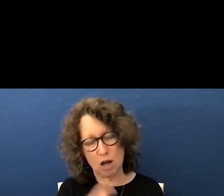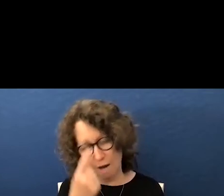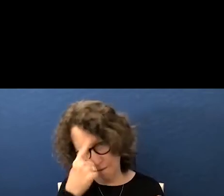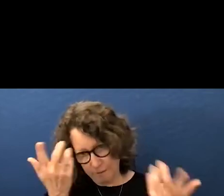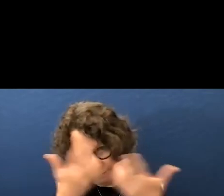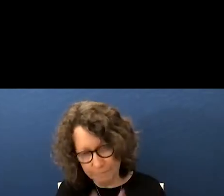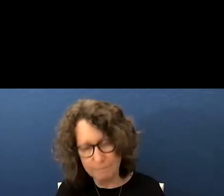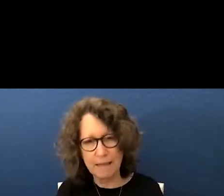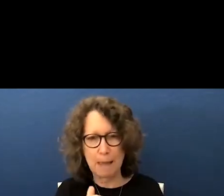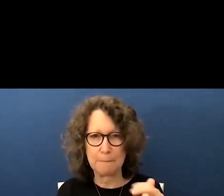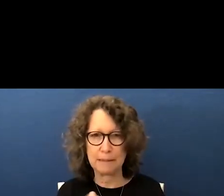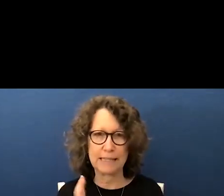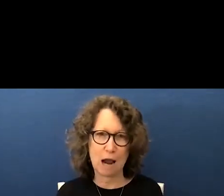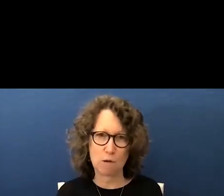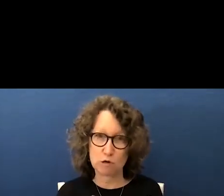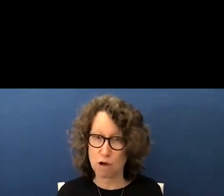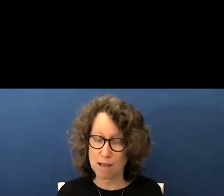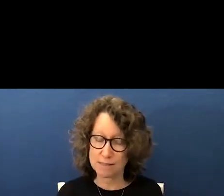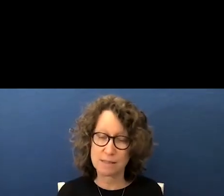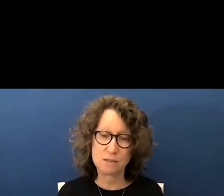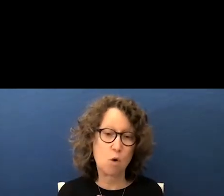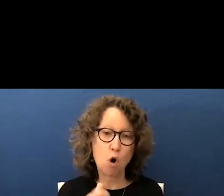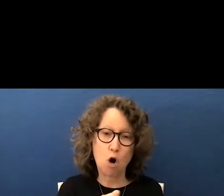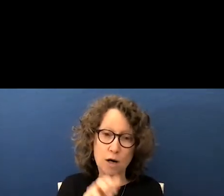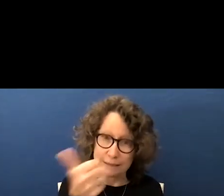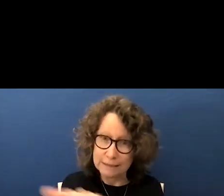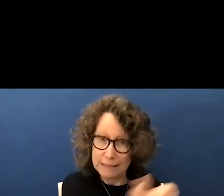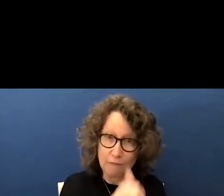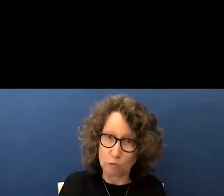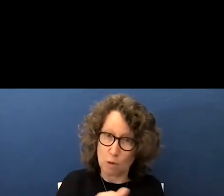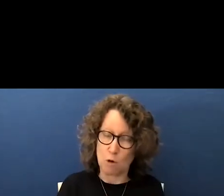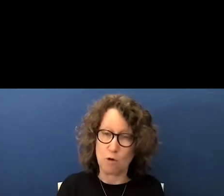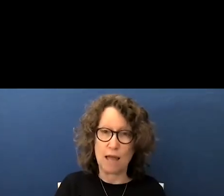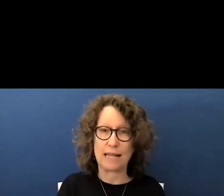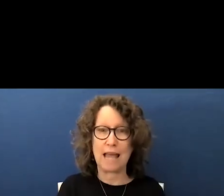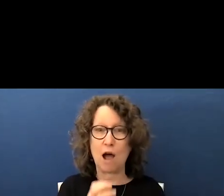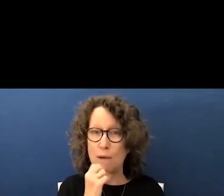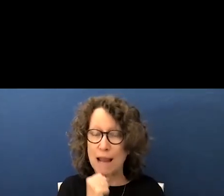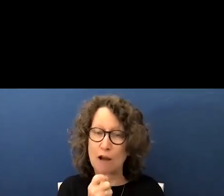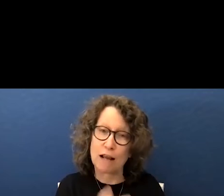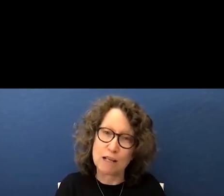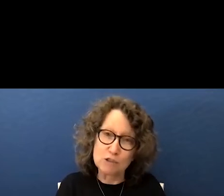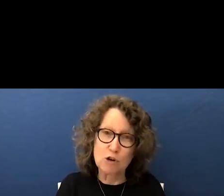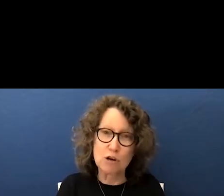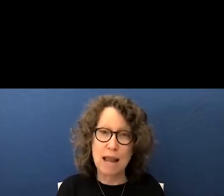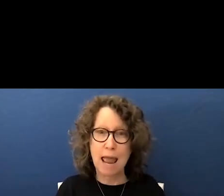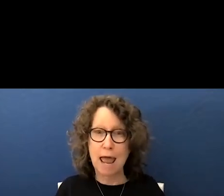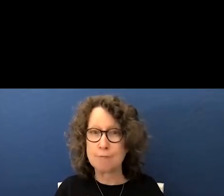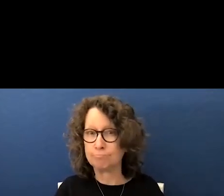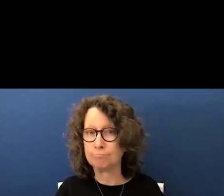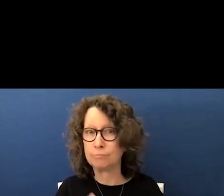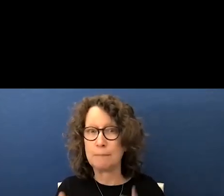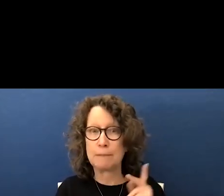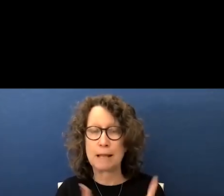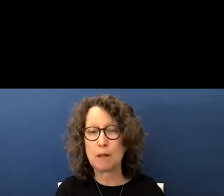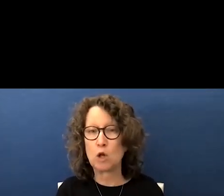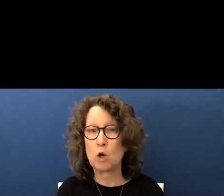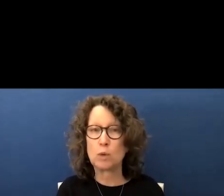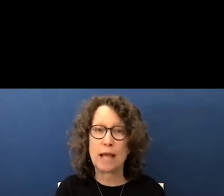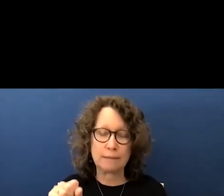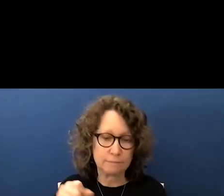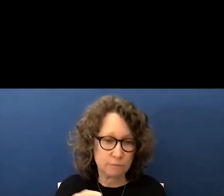and building back our trust or remove yourselves and allow caring concerned and empathetic human being who take the oath